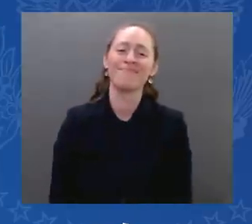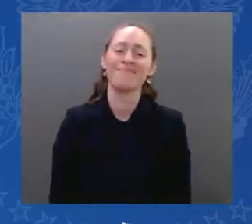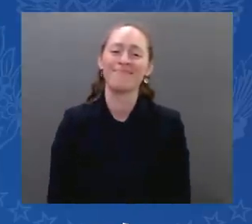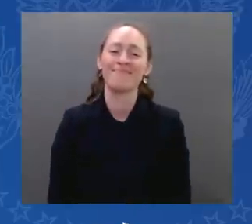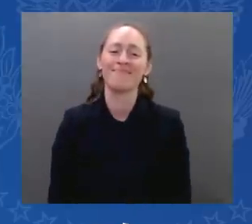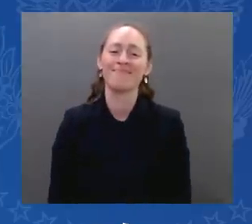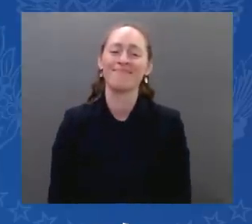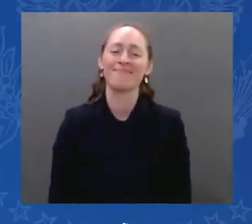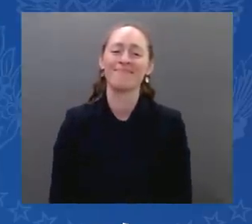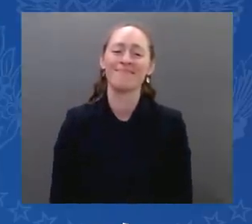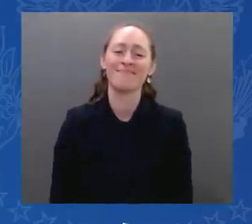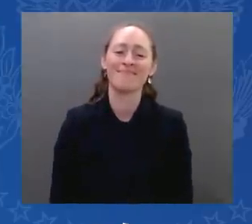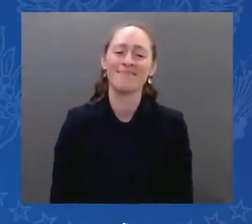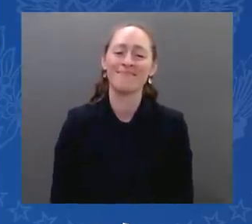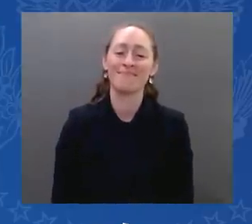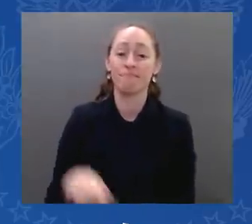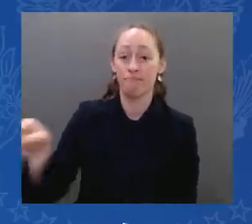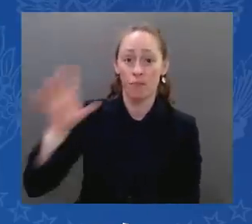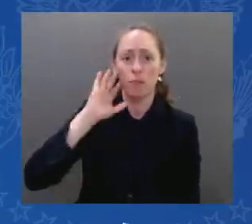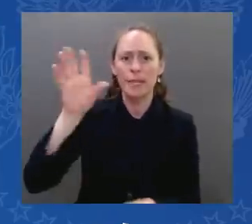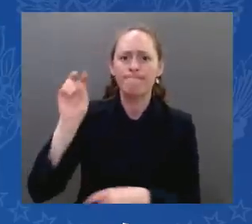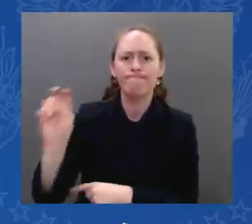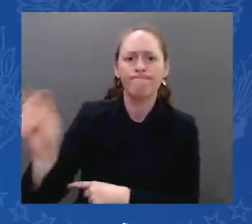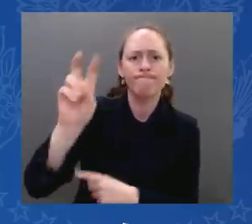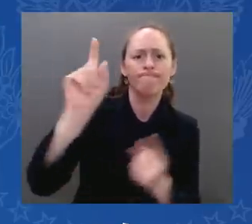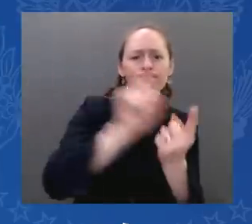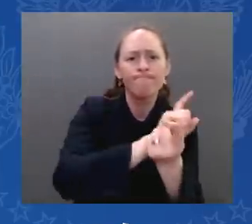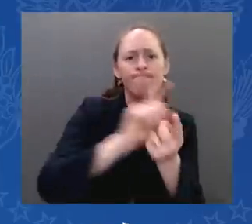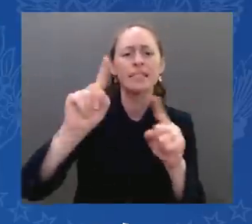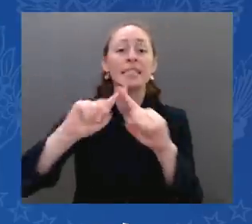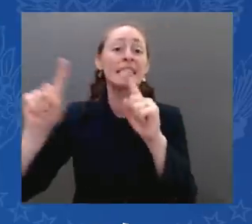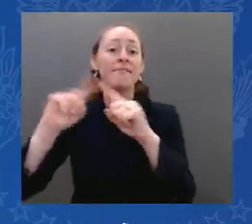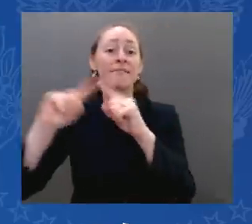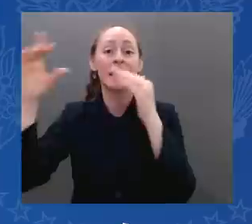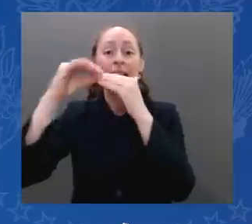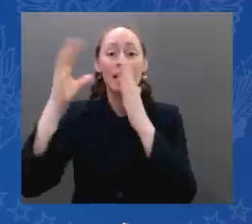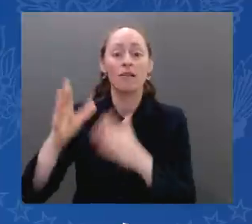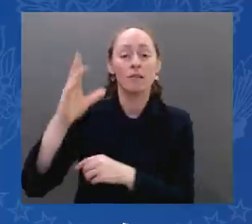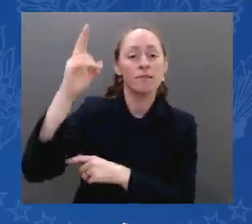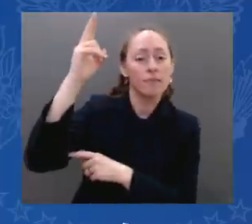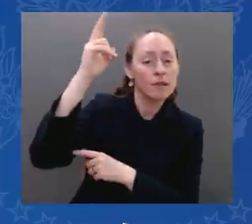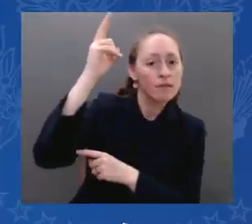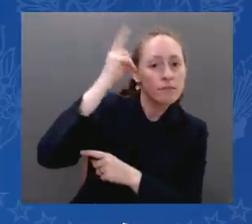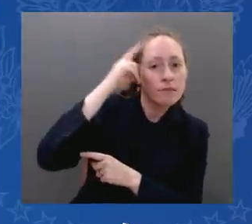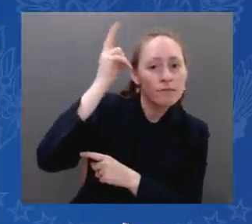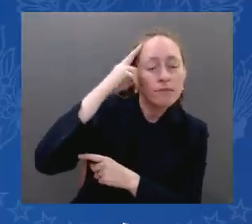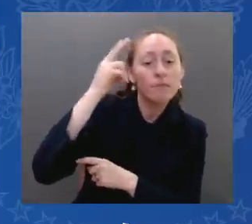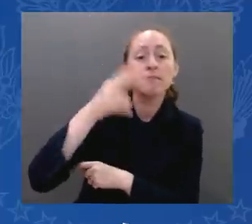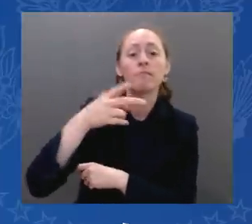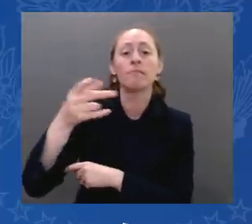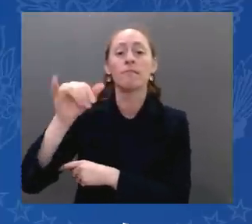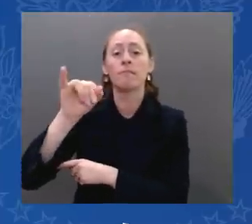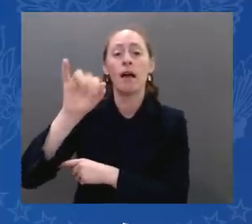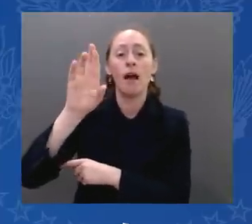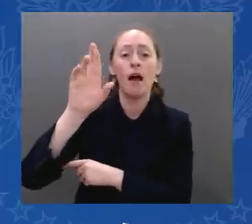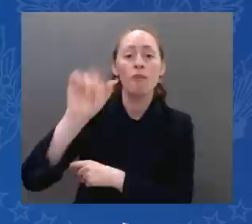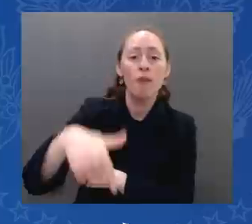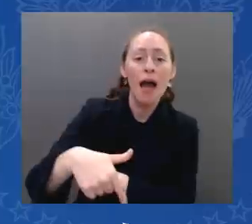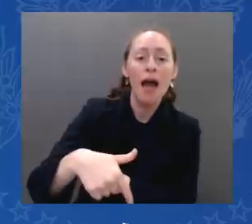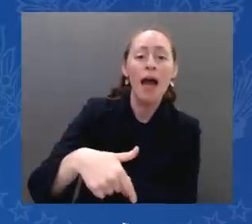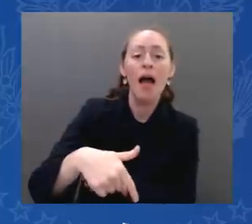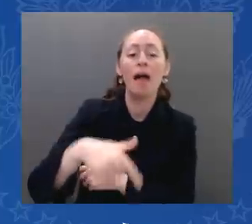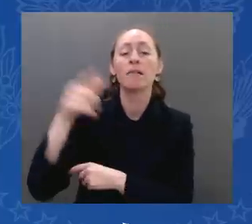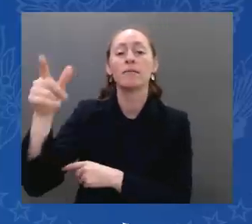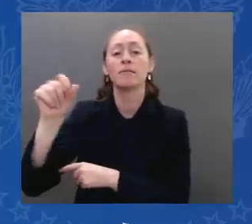I would like you to pass them all a message from us. Our hand is